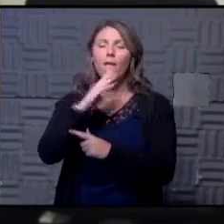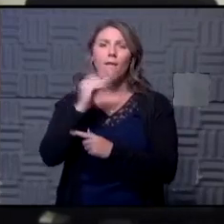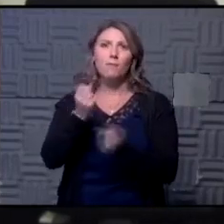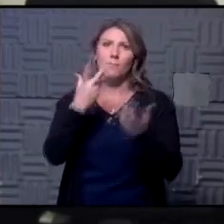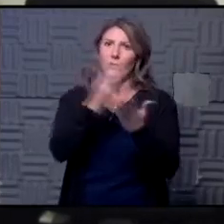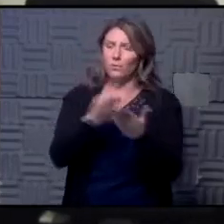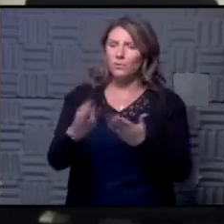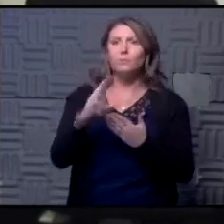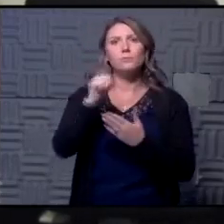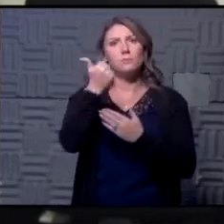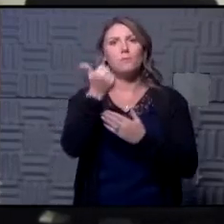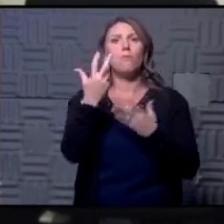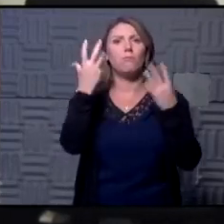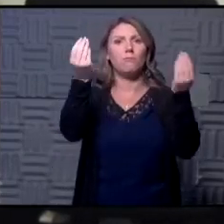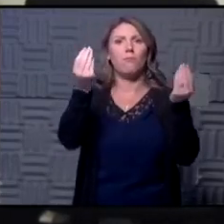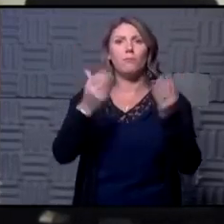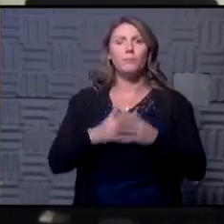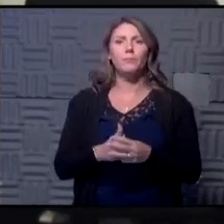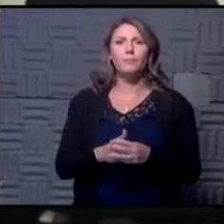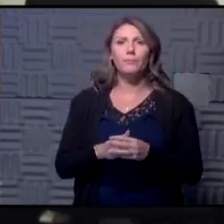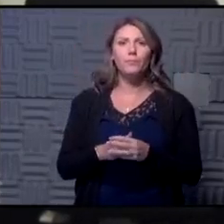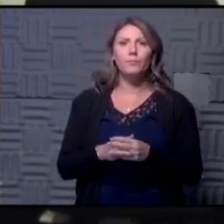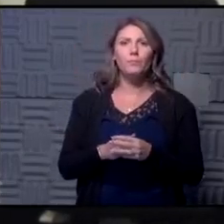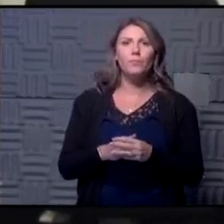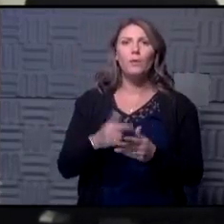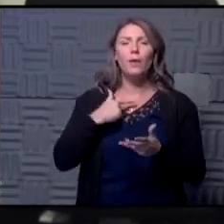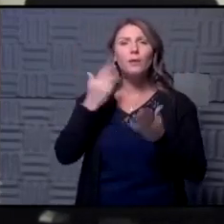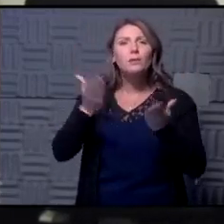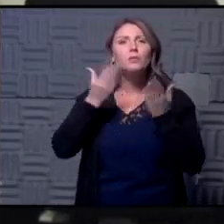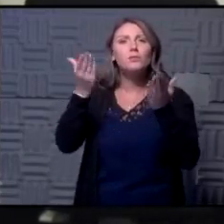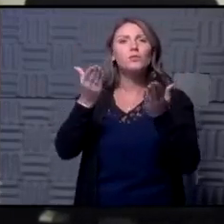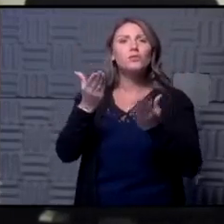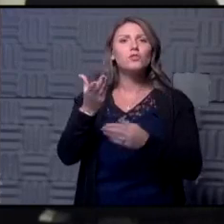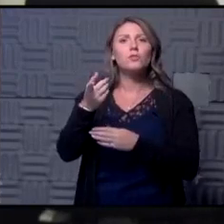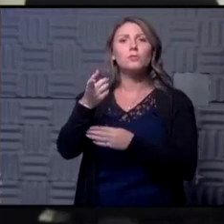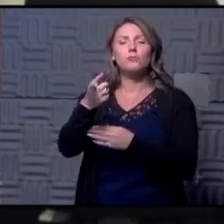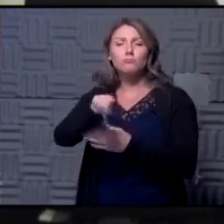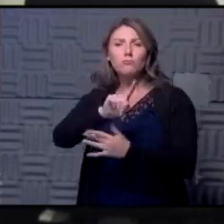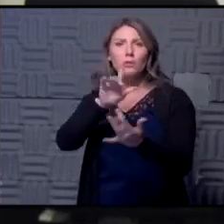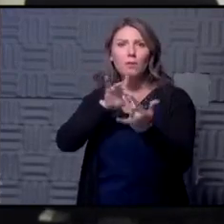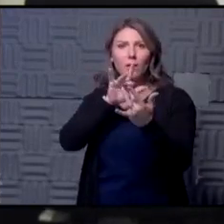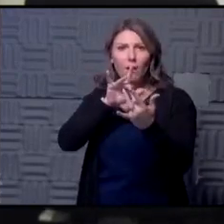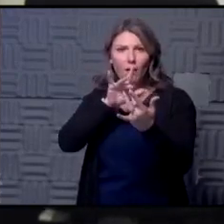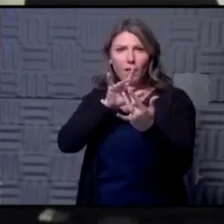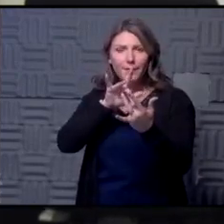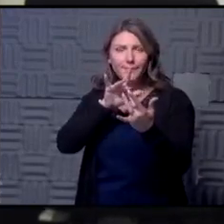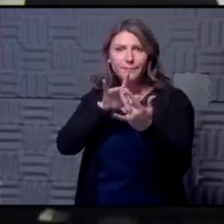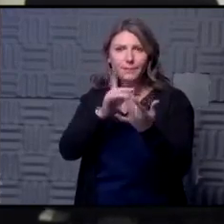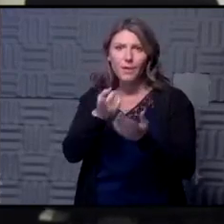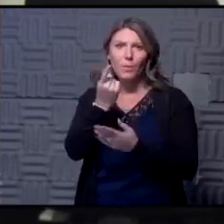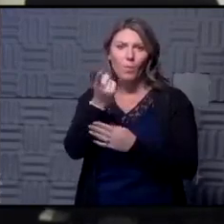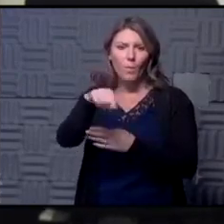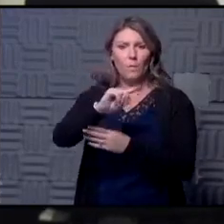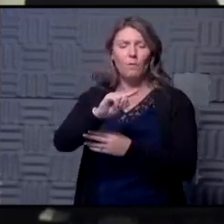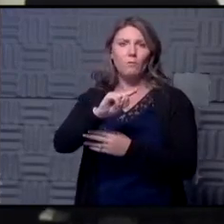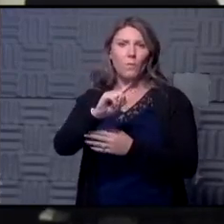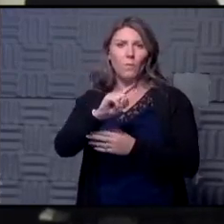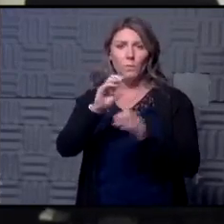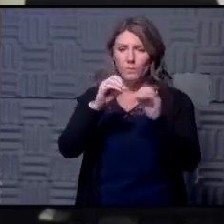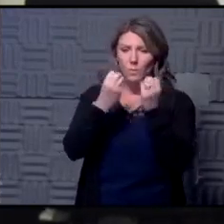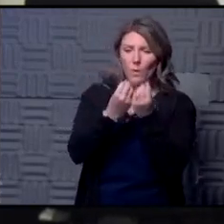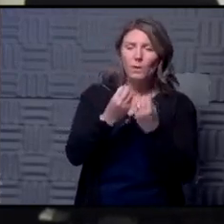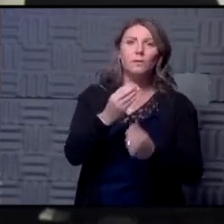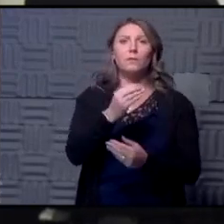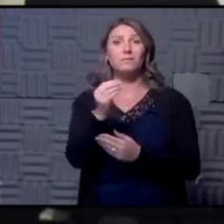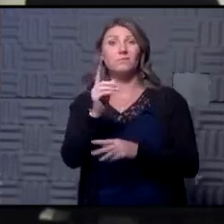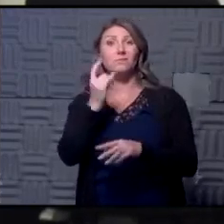so I would suggest that she contact one of those two organizations and if they